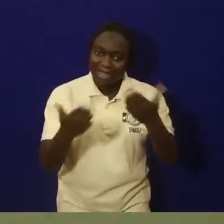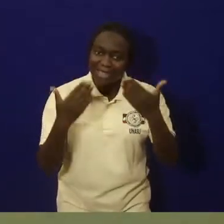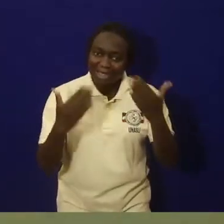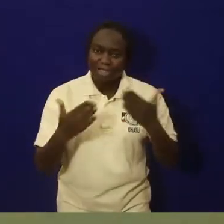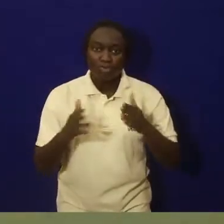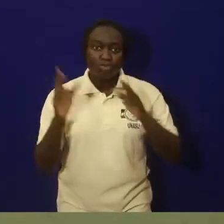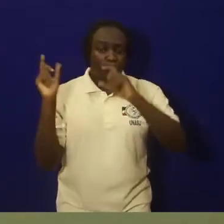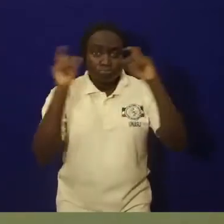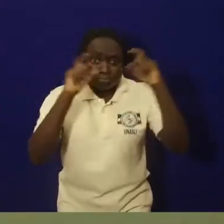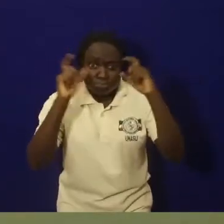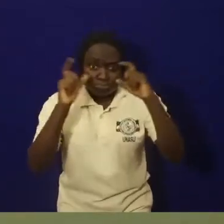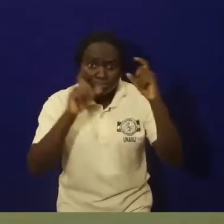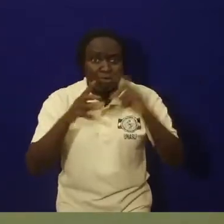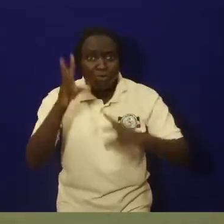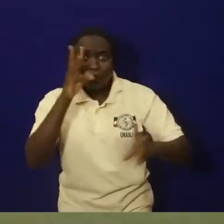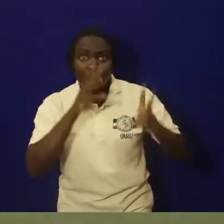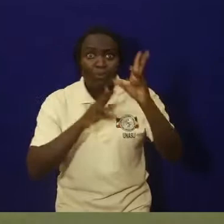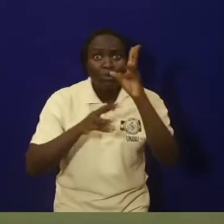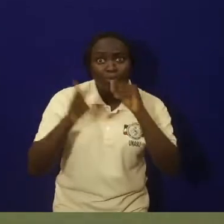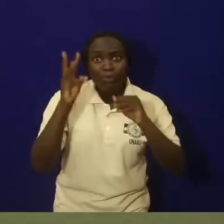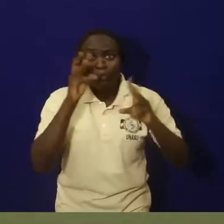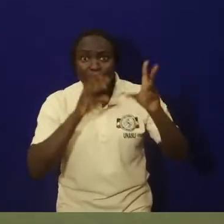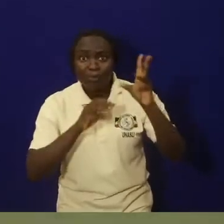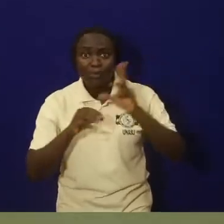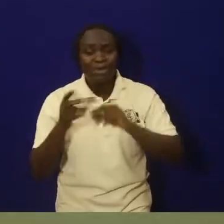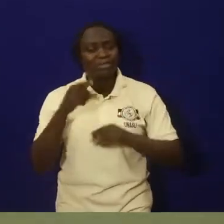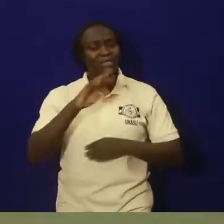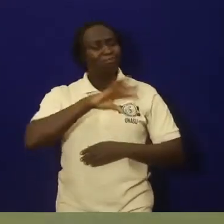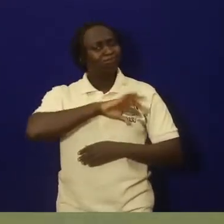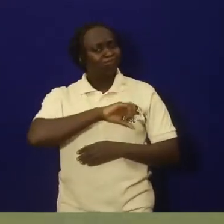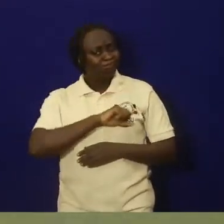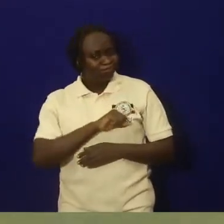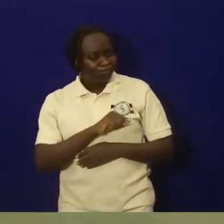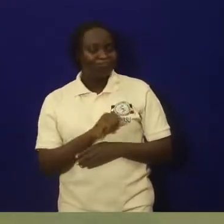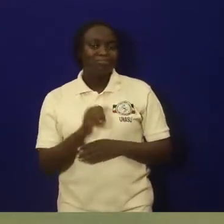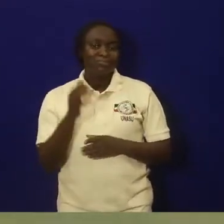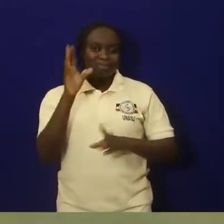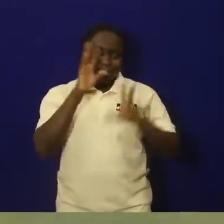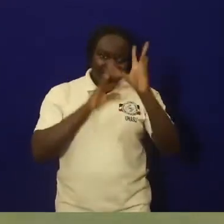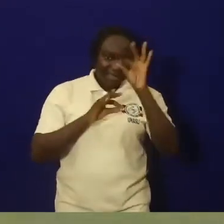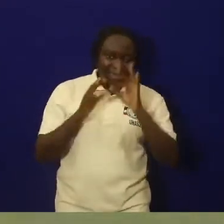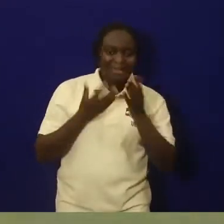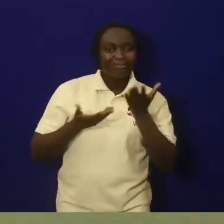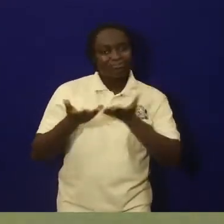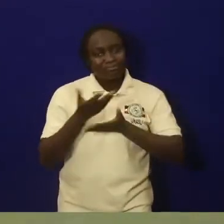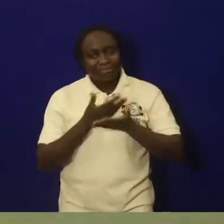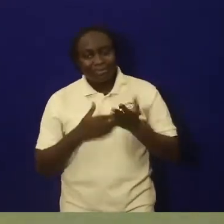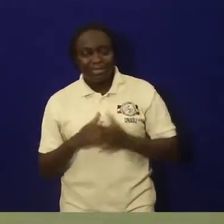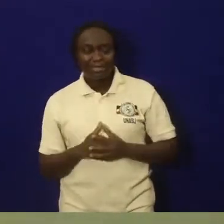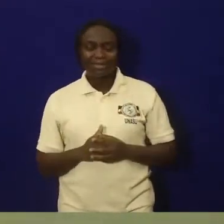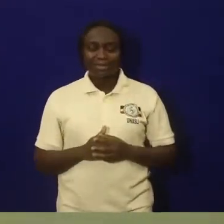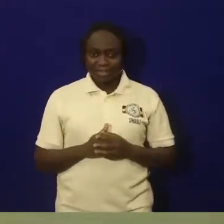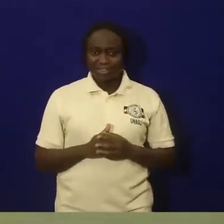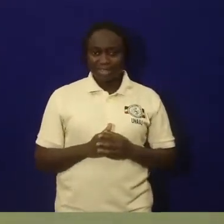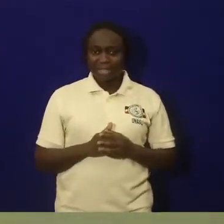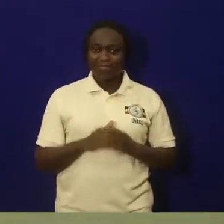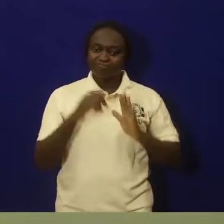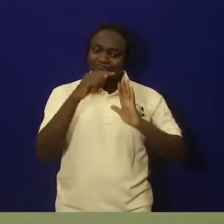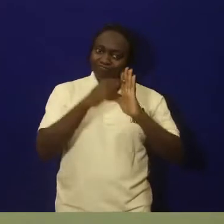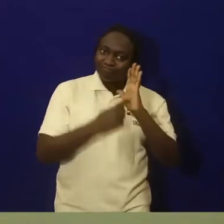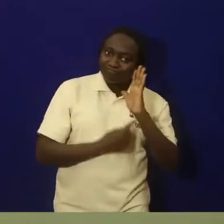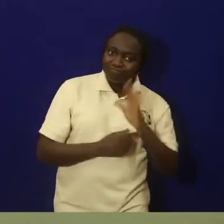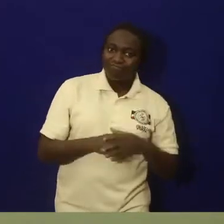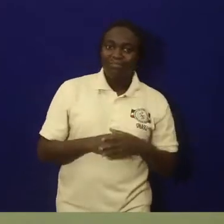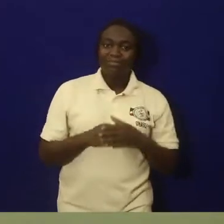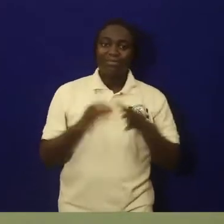very much for being attentive and spending some time to share a few ideas about